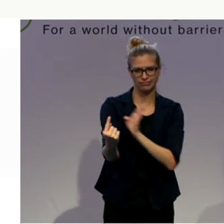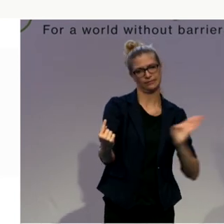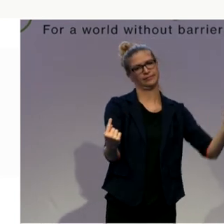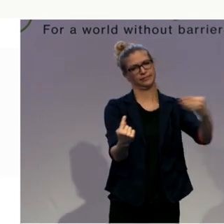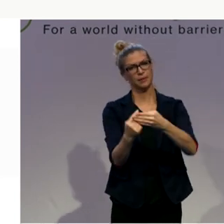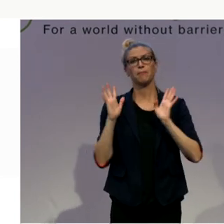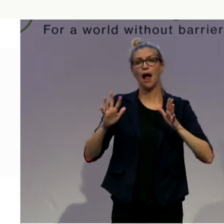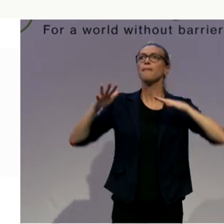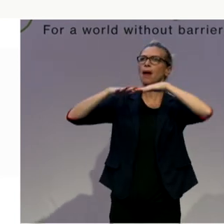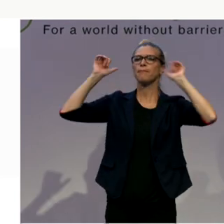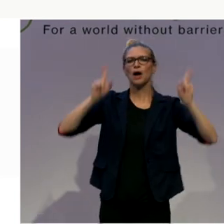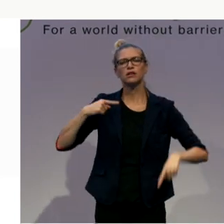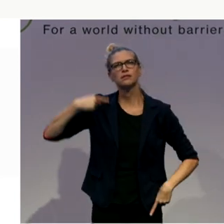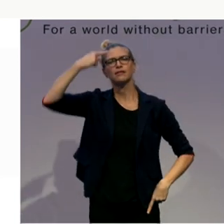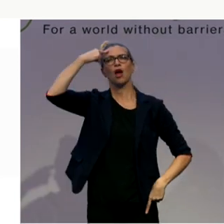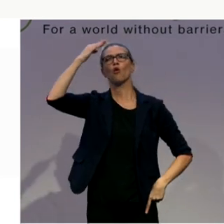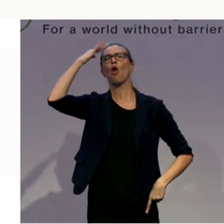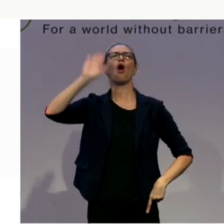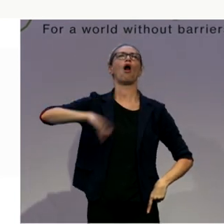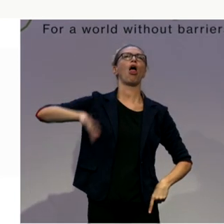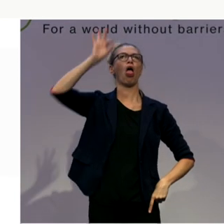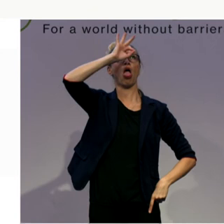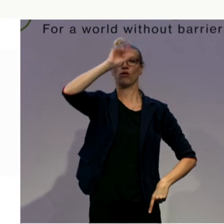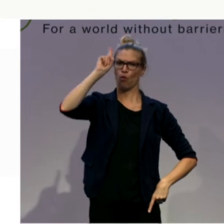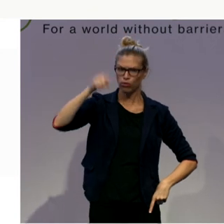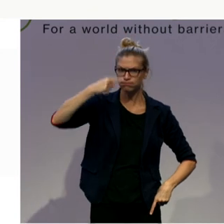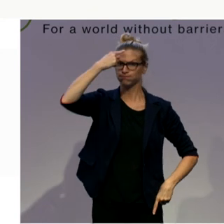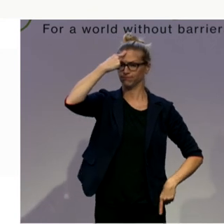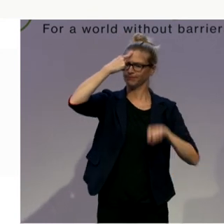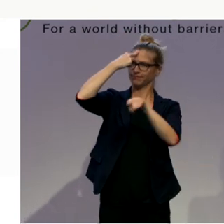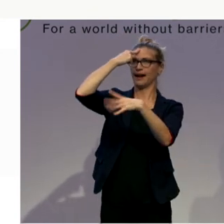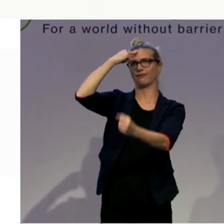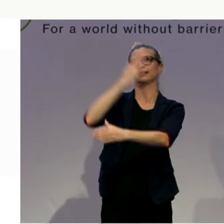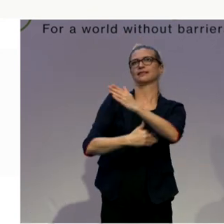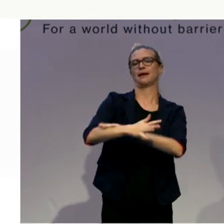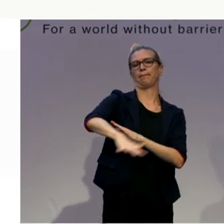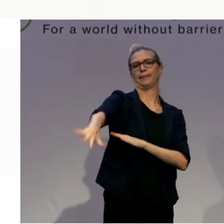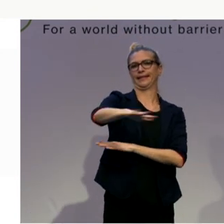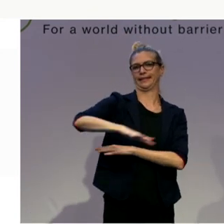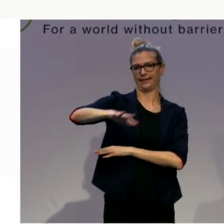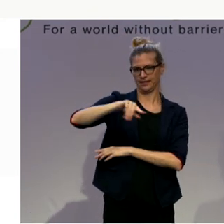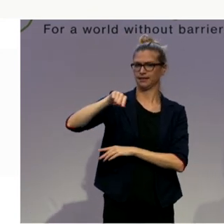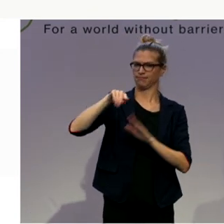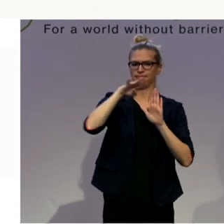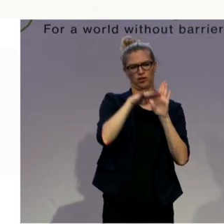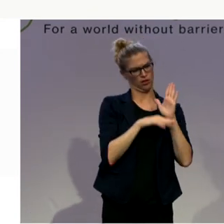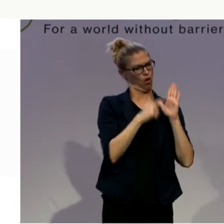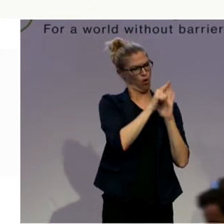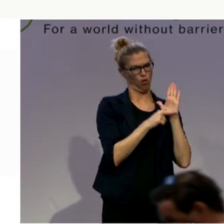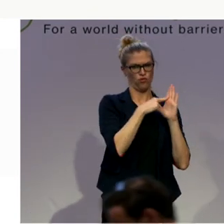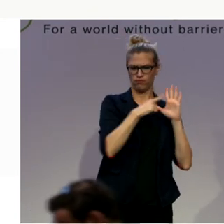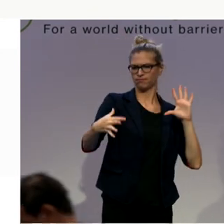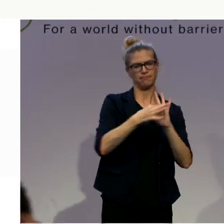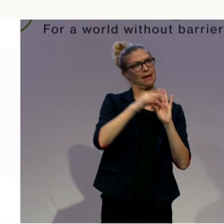account the specific needs of people with disabilities in the legislative process, also due to